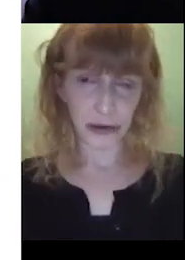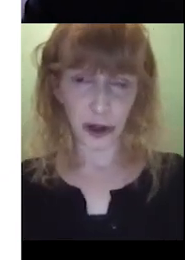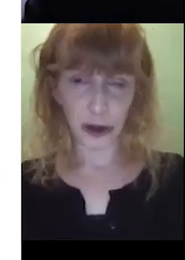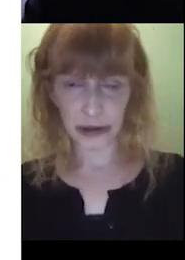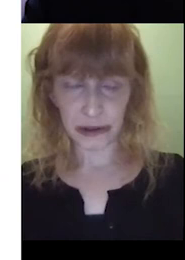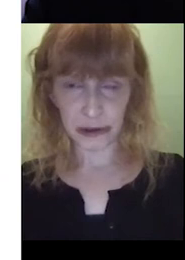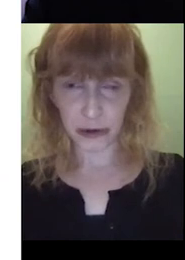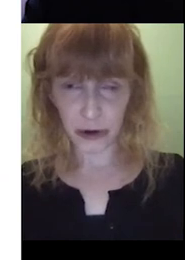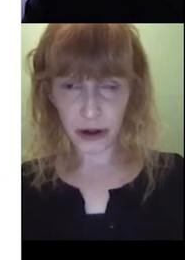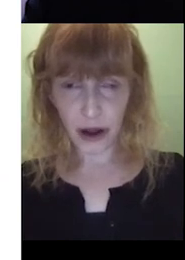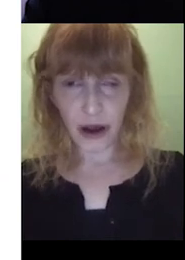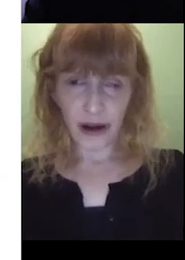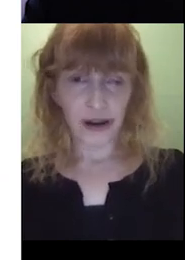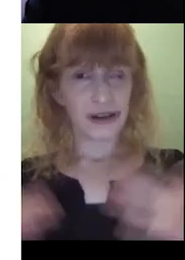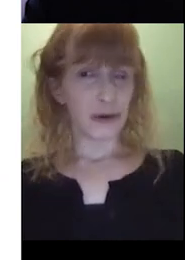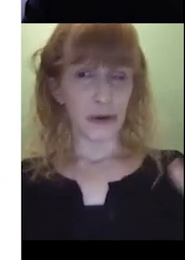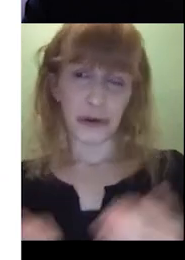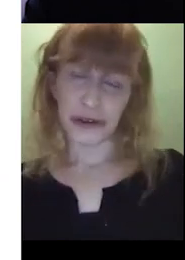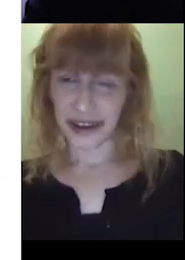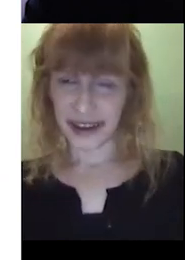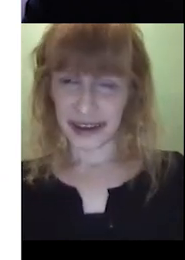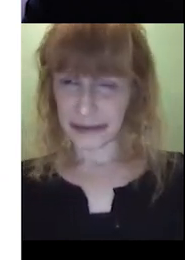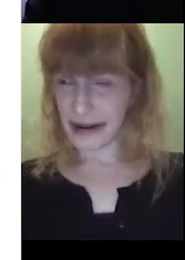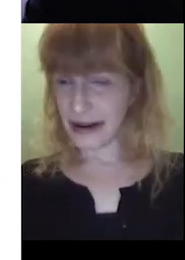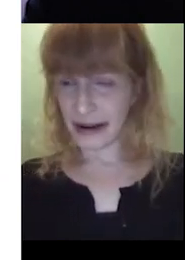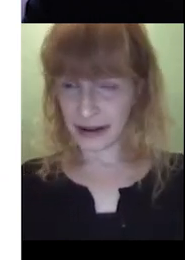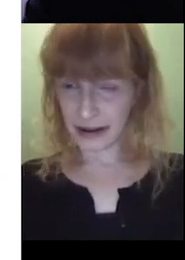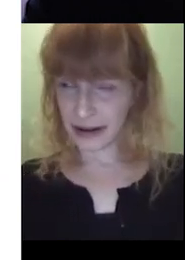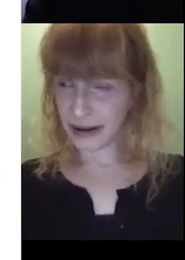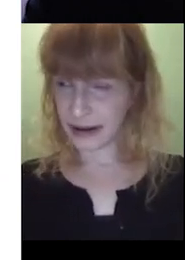And if we open the door, what would we say here?